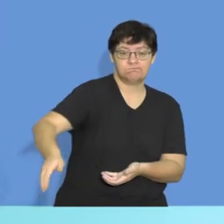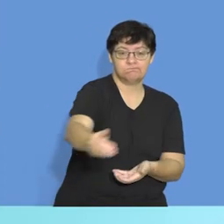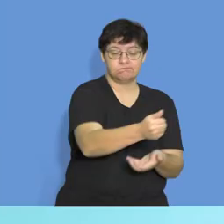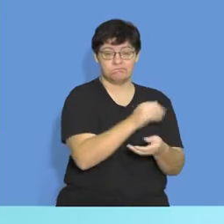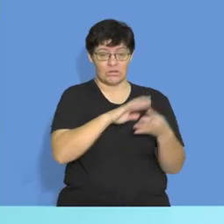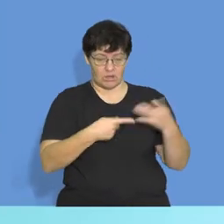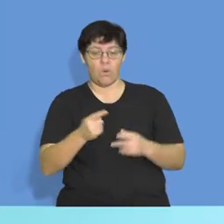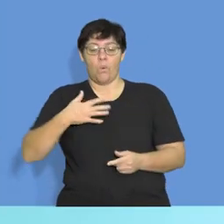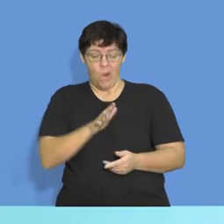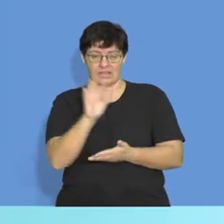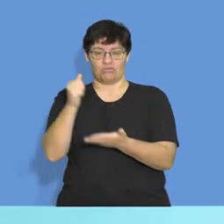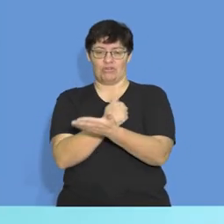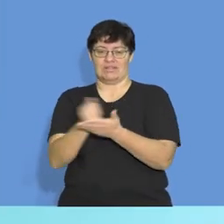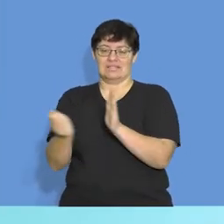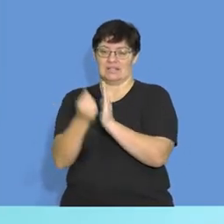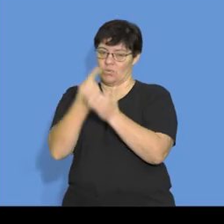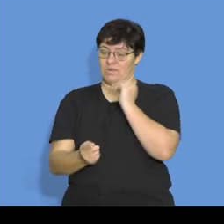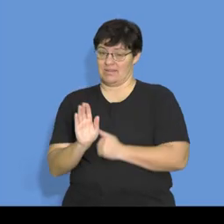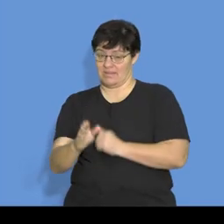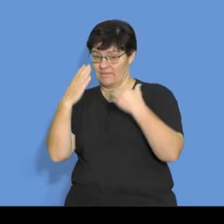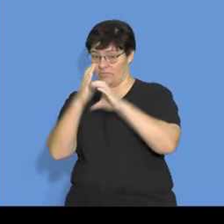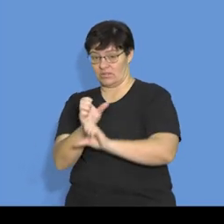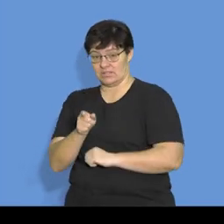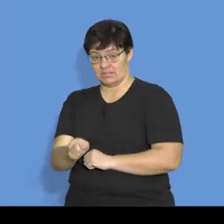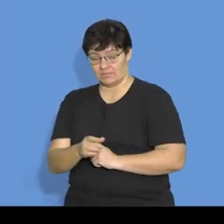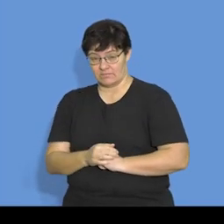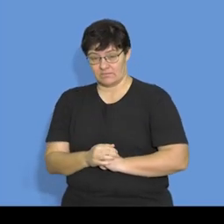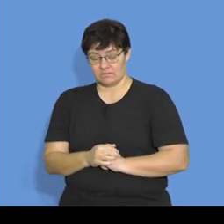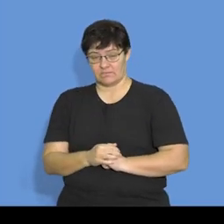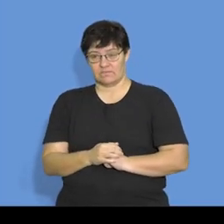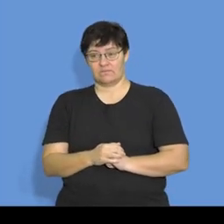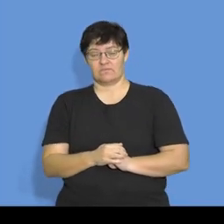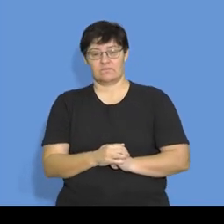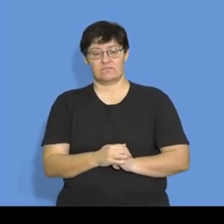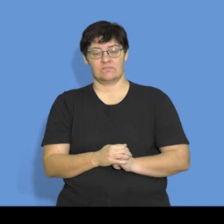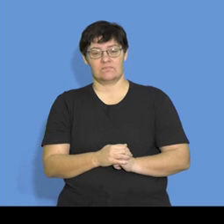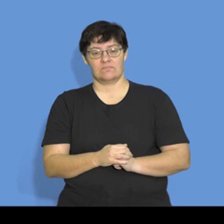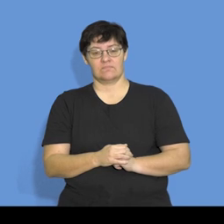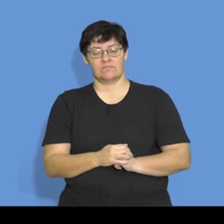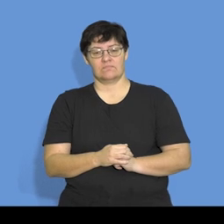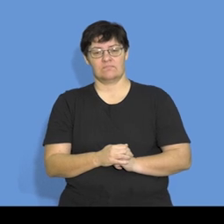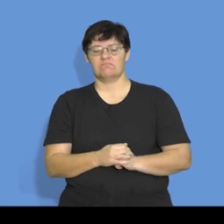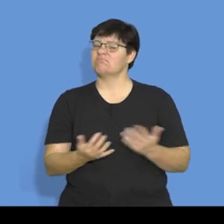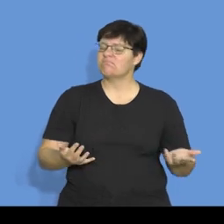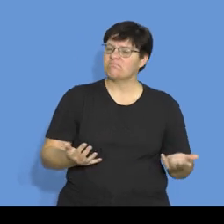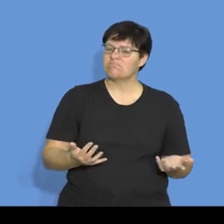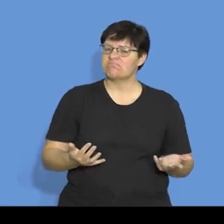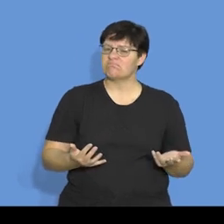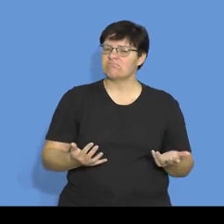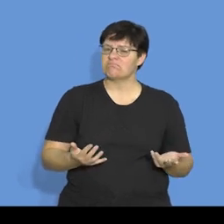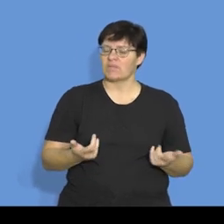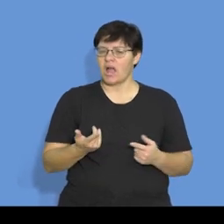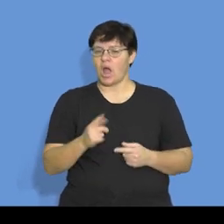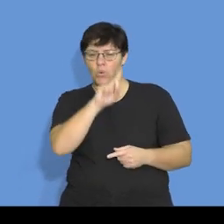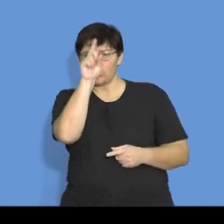your credit sales. Okay. Now, a slight variation in this